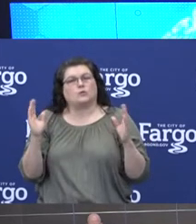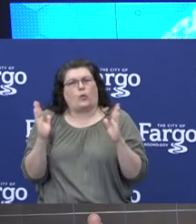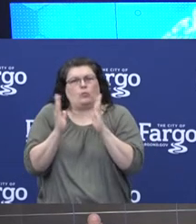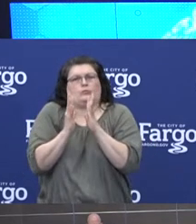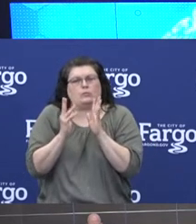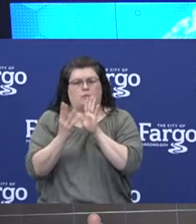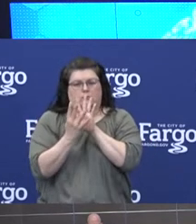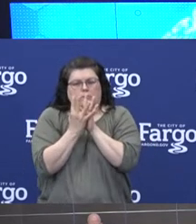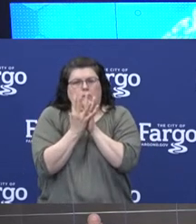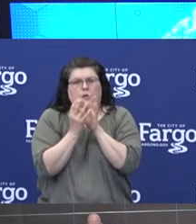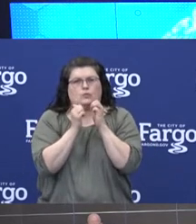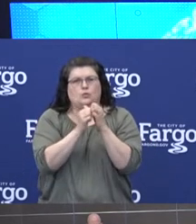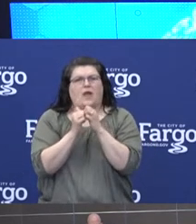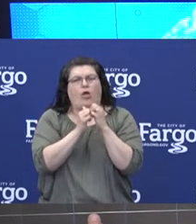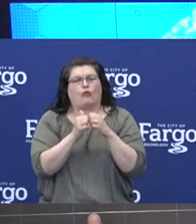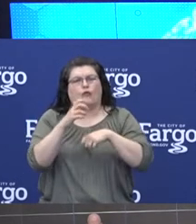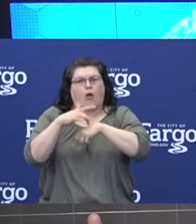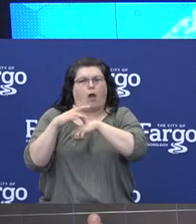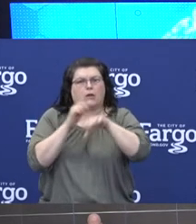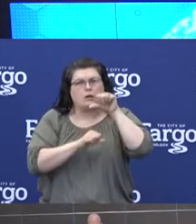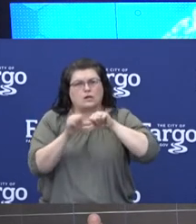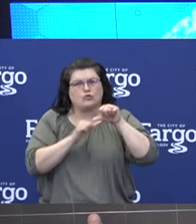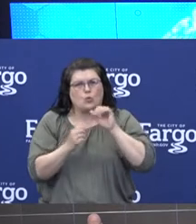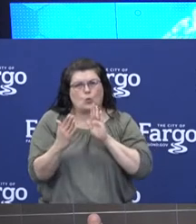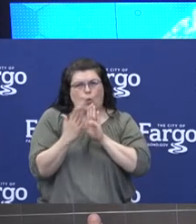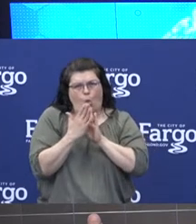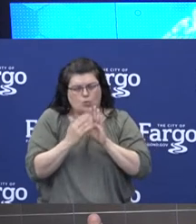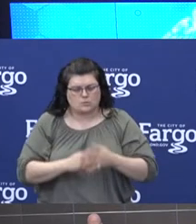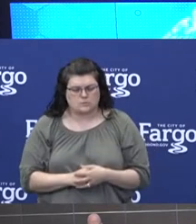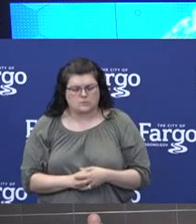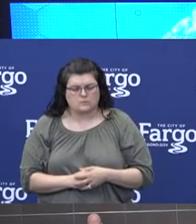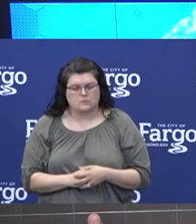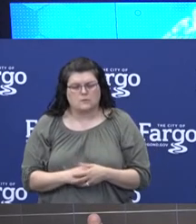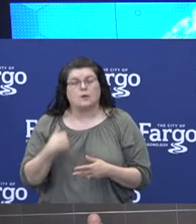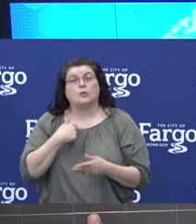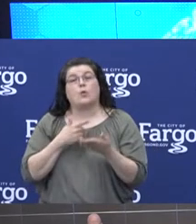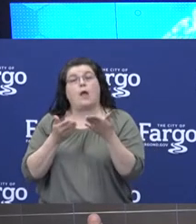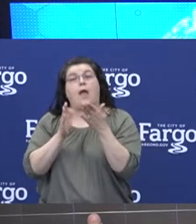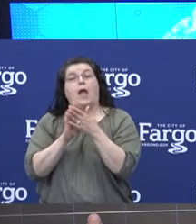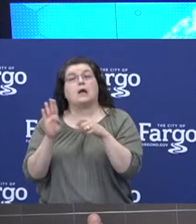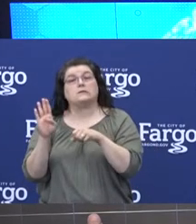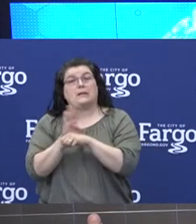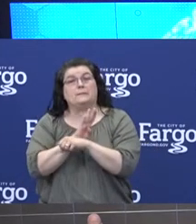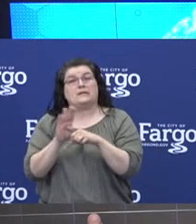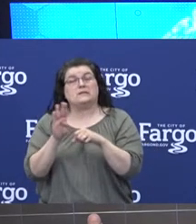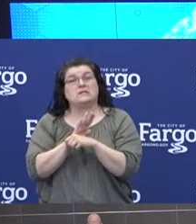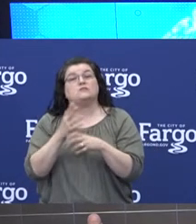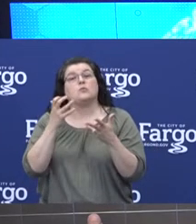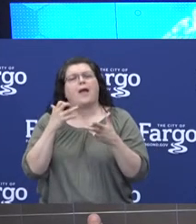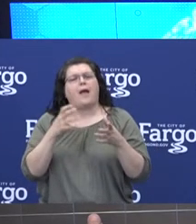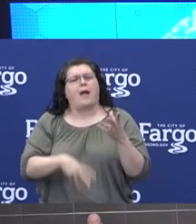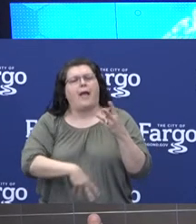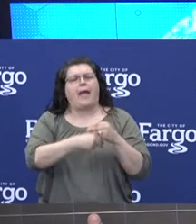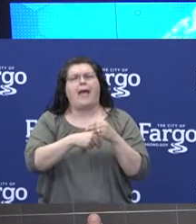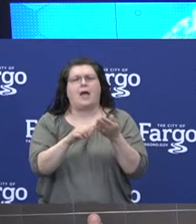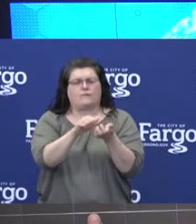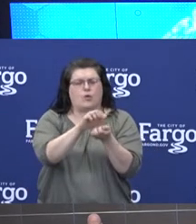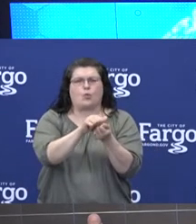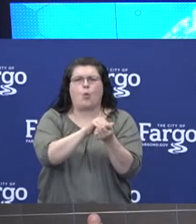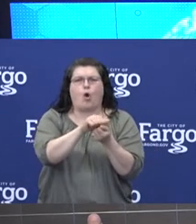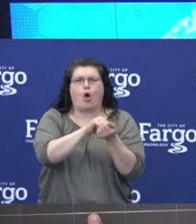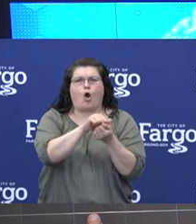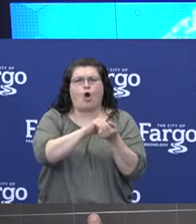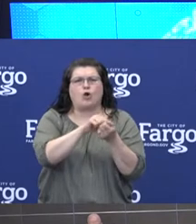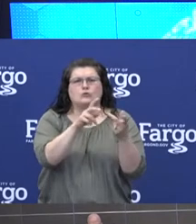areas and also the close contacts. We're asking businesses to increase the number of hand washing and sanitizing stations